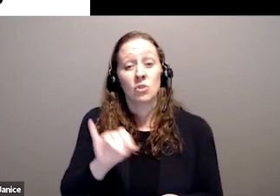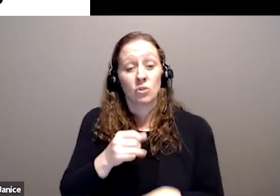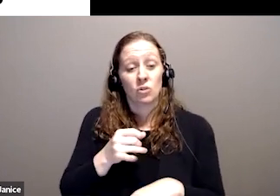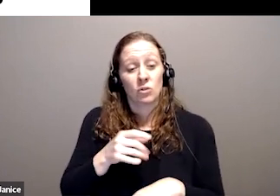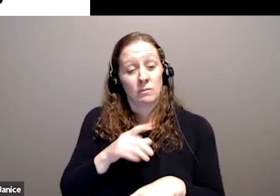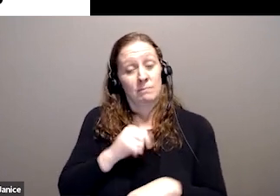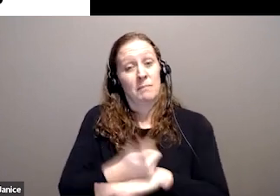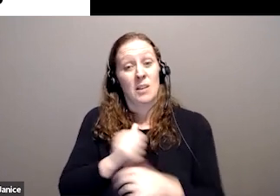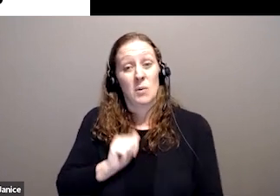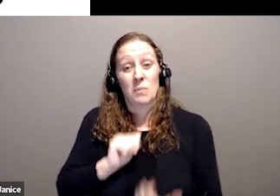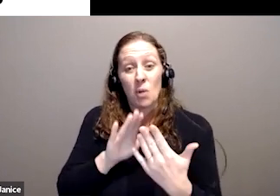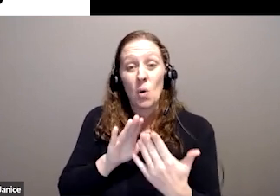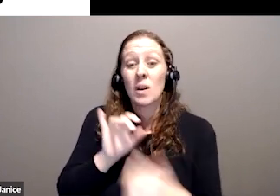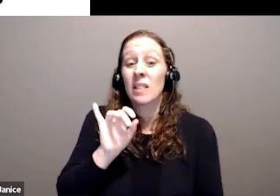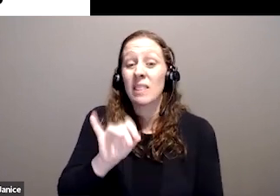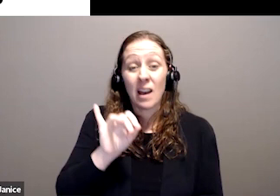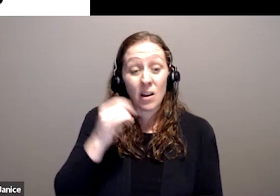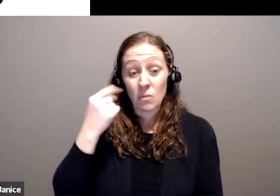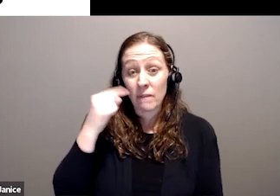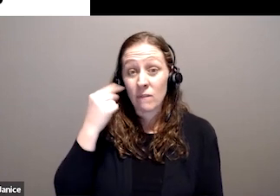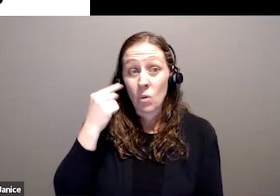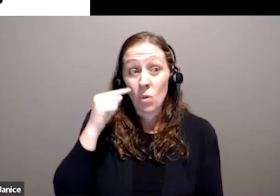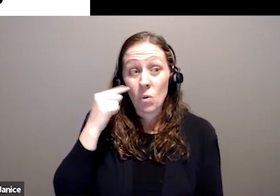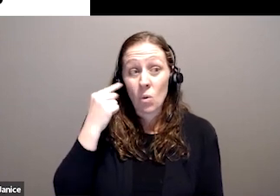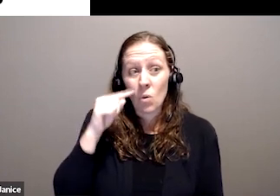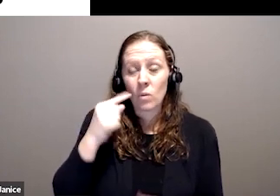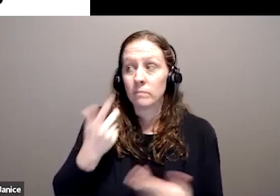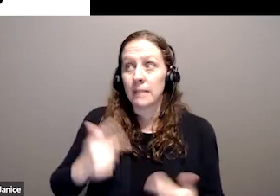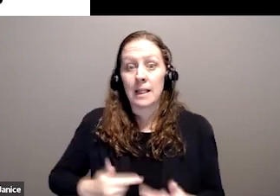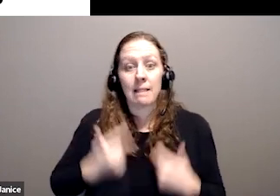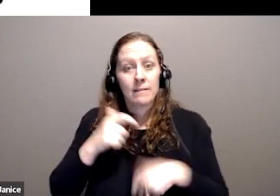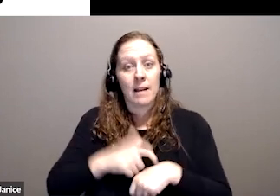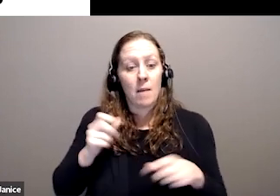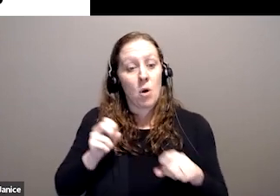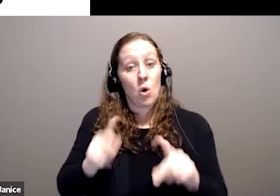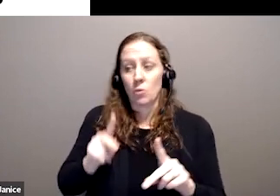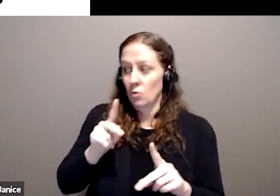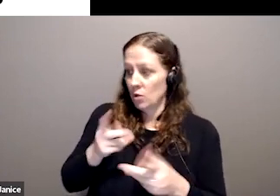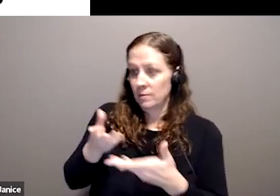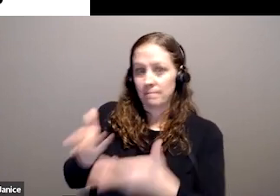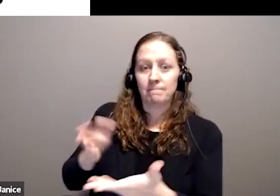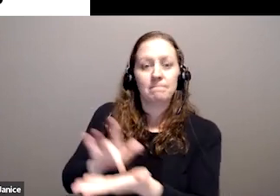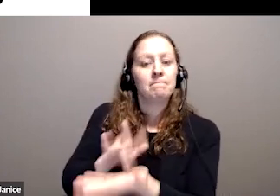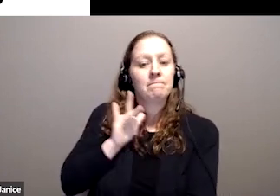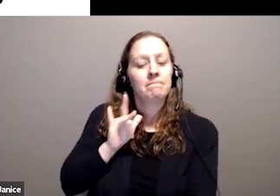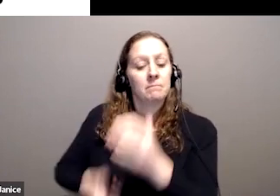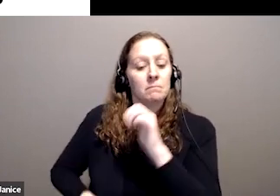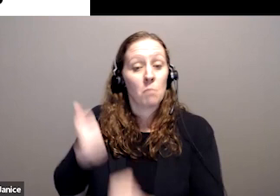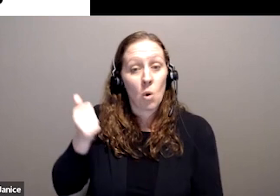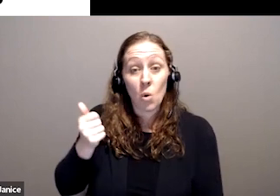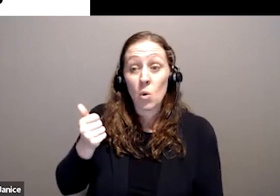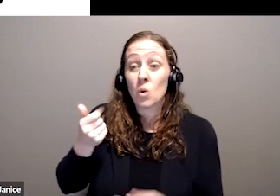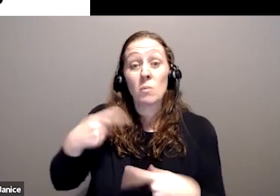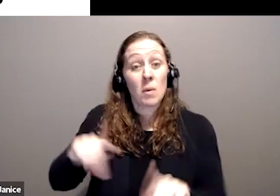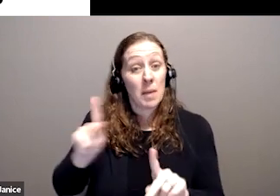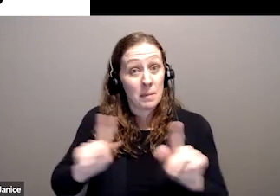seeks to maximise the lifetime opportunities of people with disability, to enable people to work like